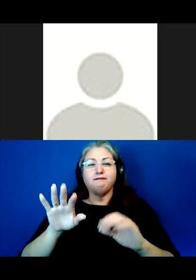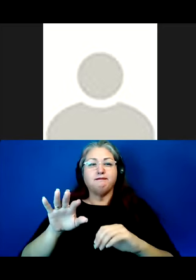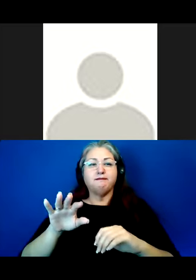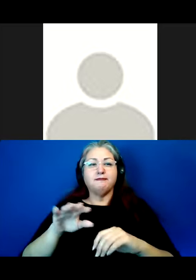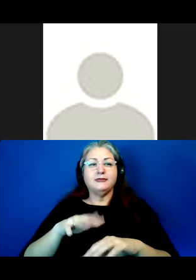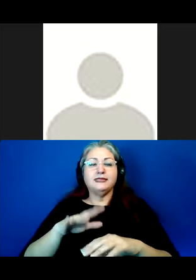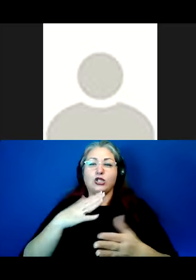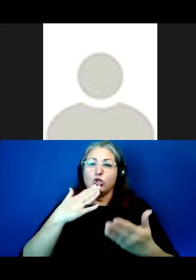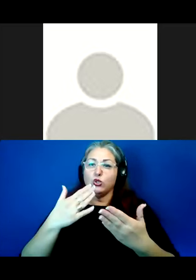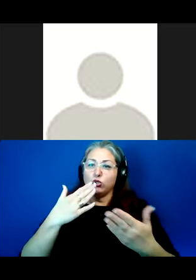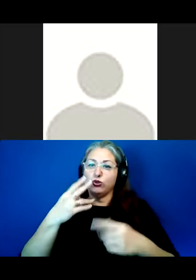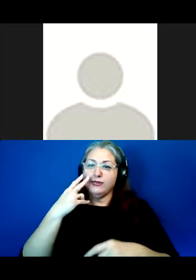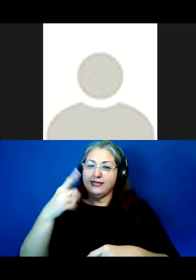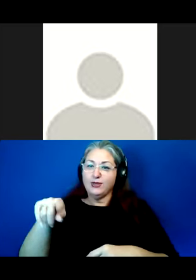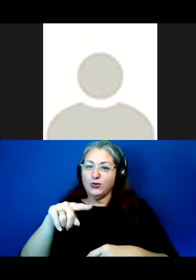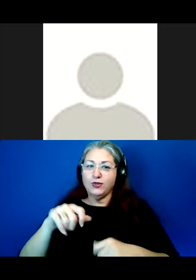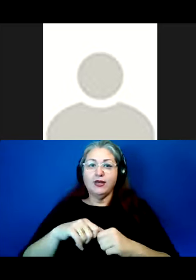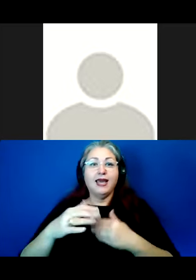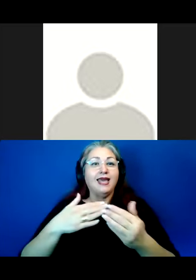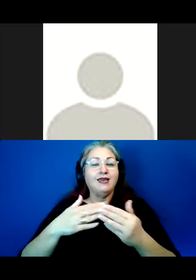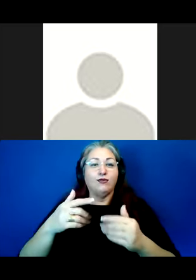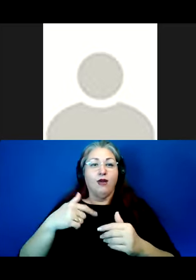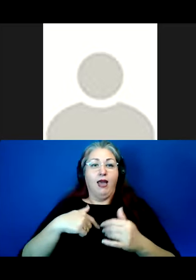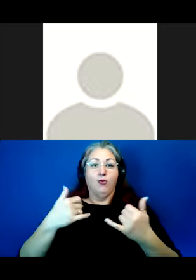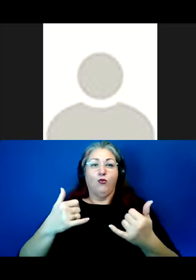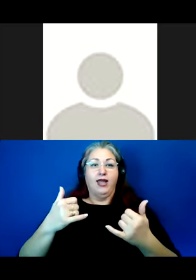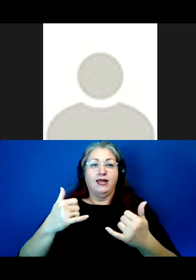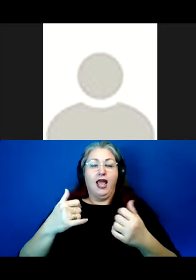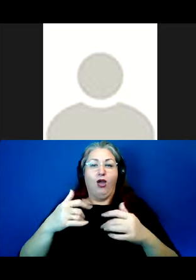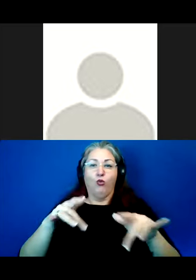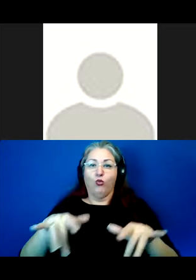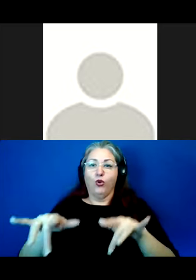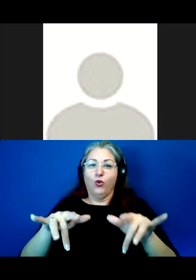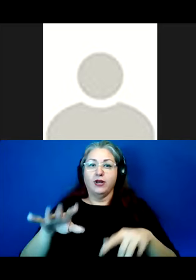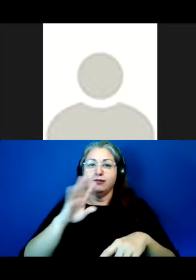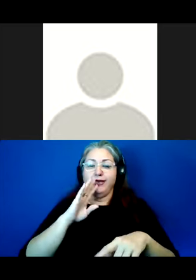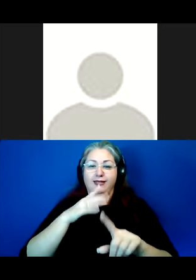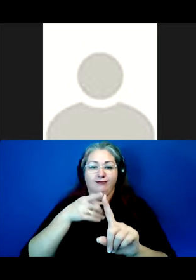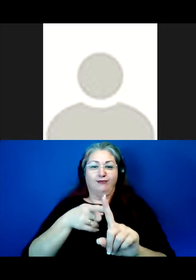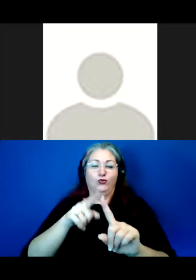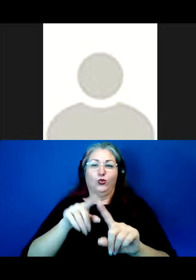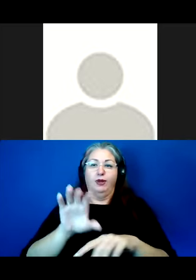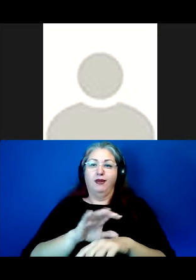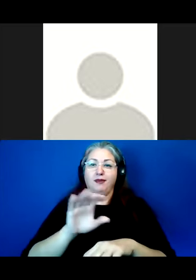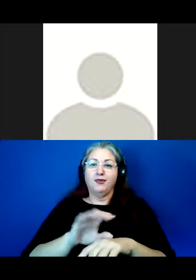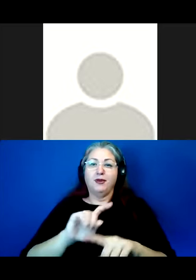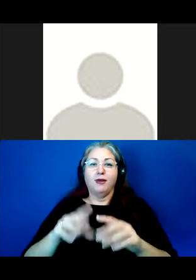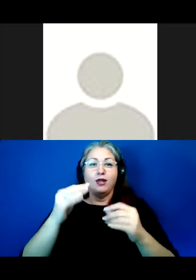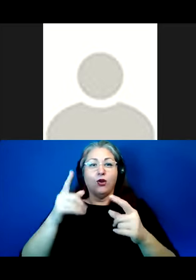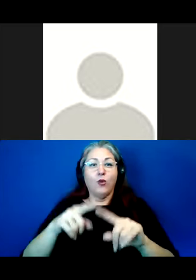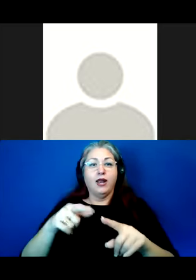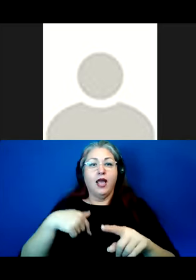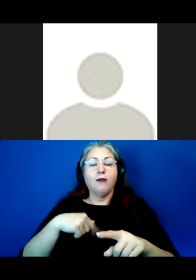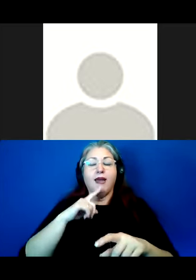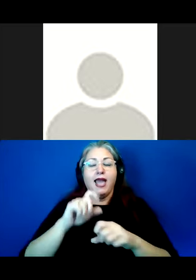It's good to see you all. And even though I am at the moment making a recording and speaking to a computer, I want you to know that while doing so, I'm